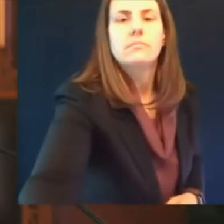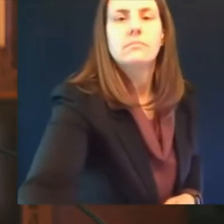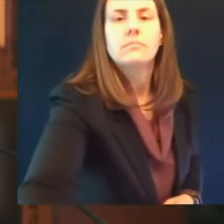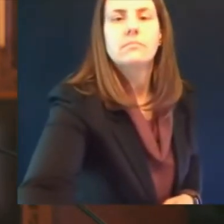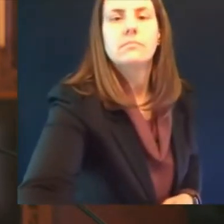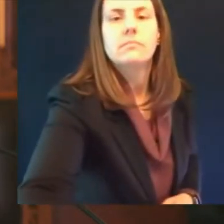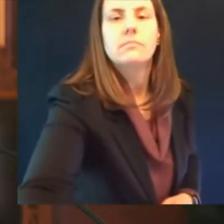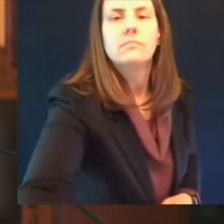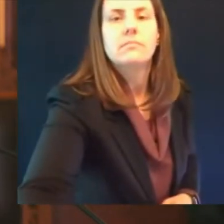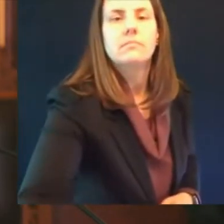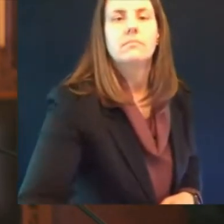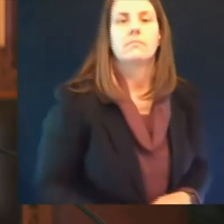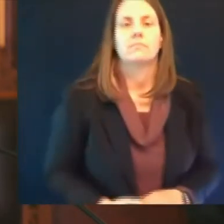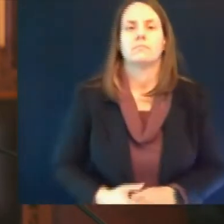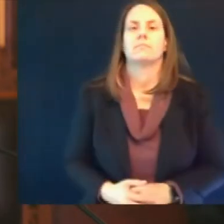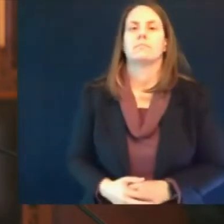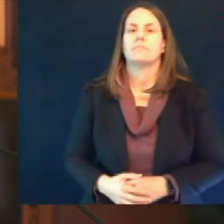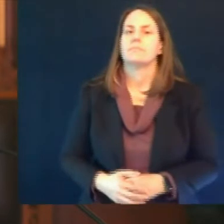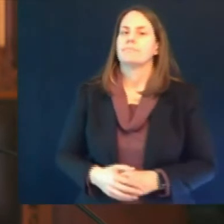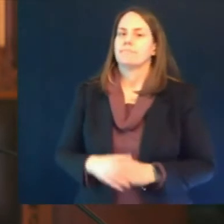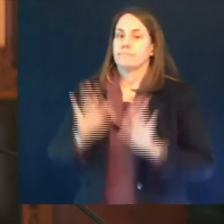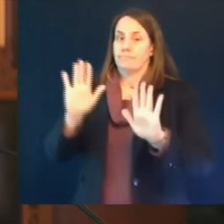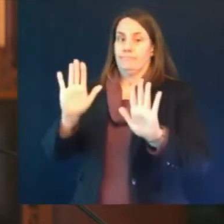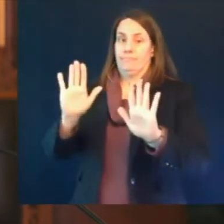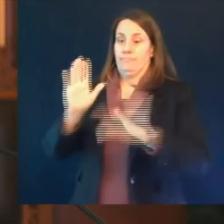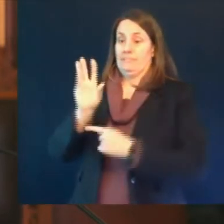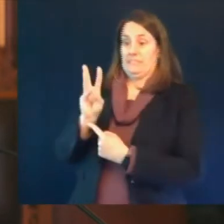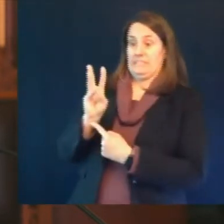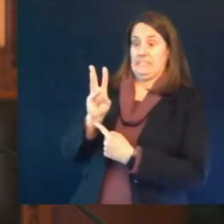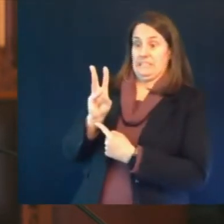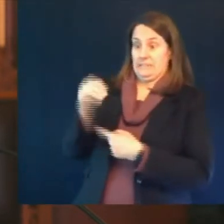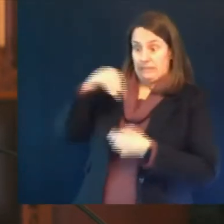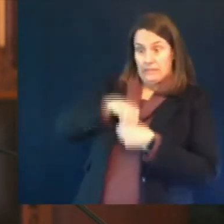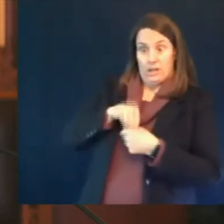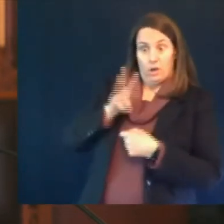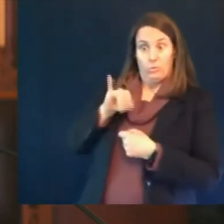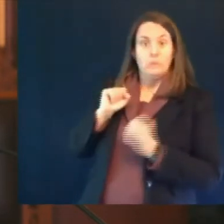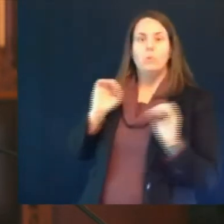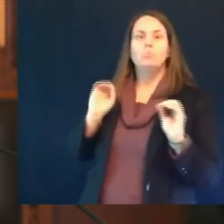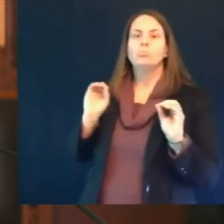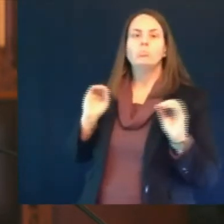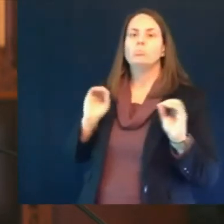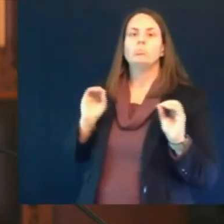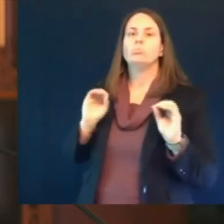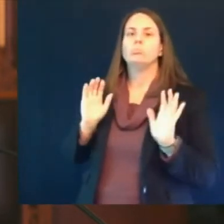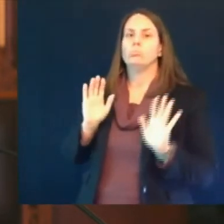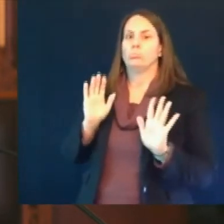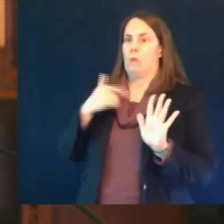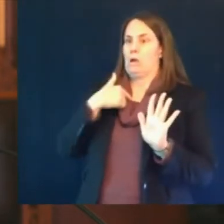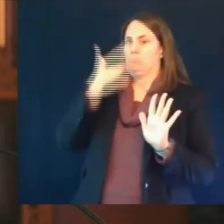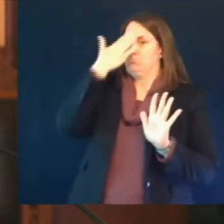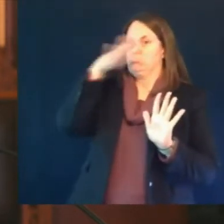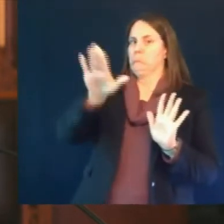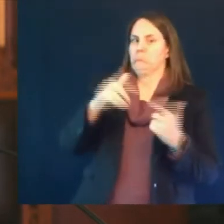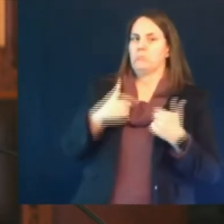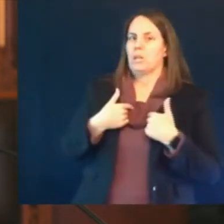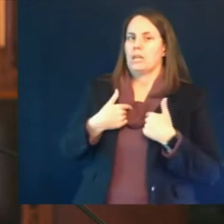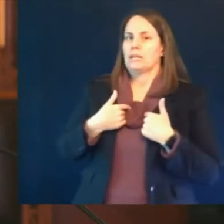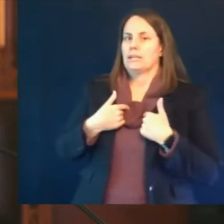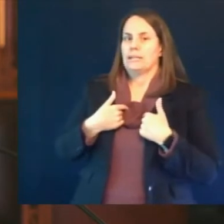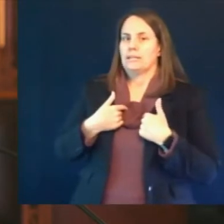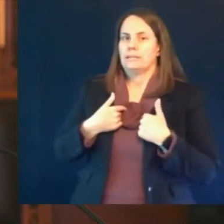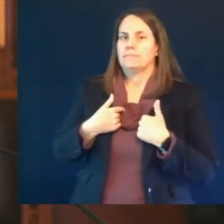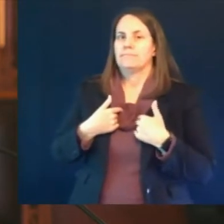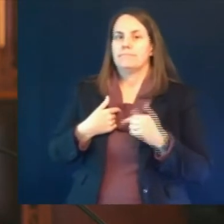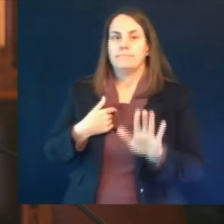so not that we are aware of um as i mentioned um the var system the vaccine adverse events